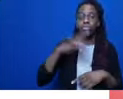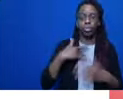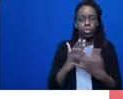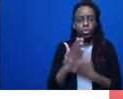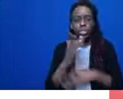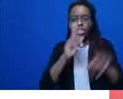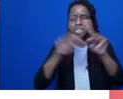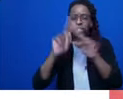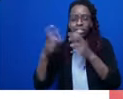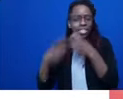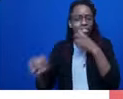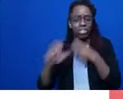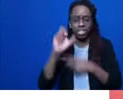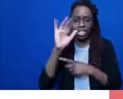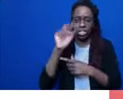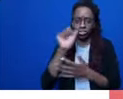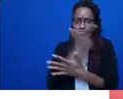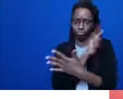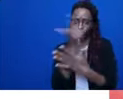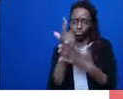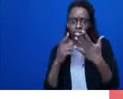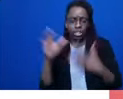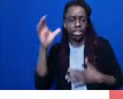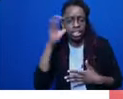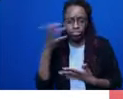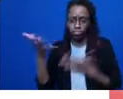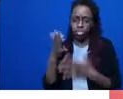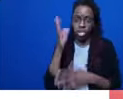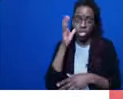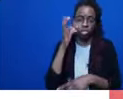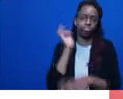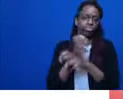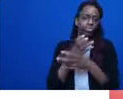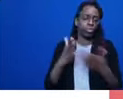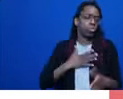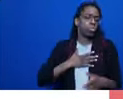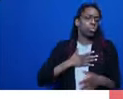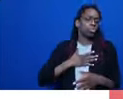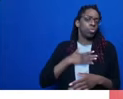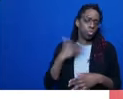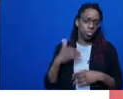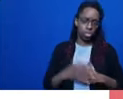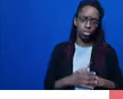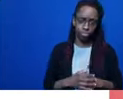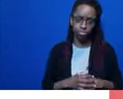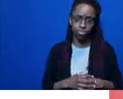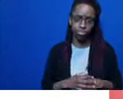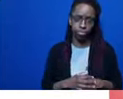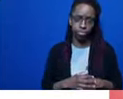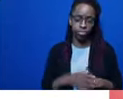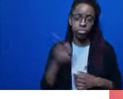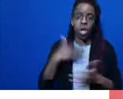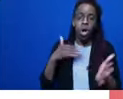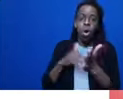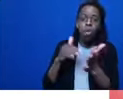listening to hard things, you know, you often feel so hard. It feels discouraging.